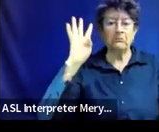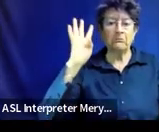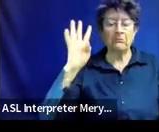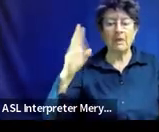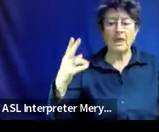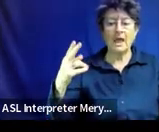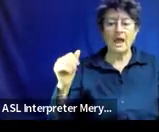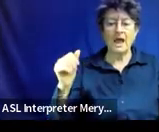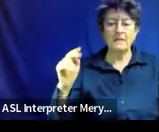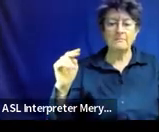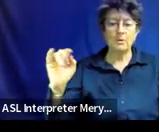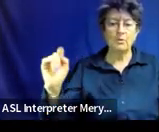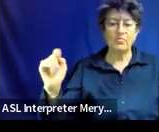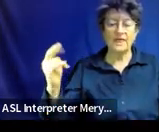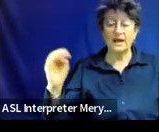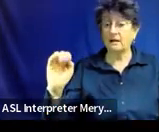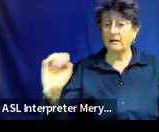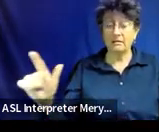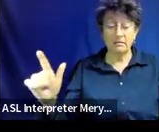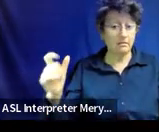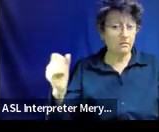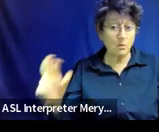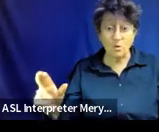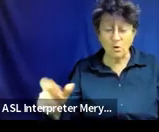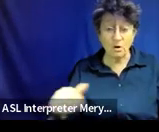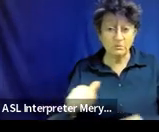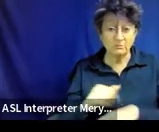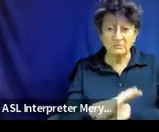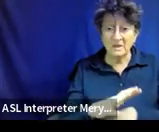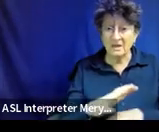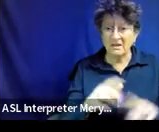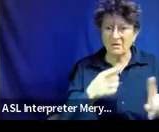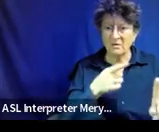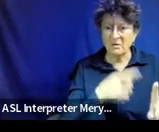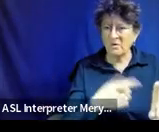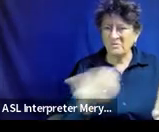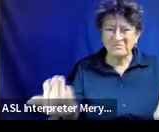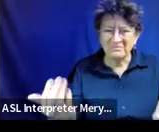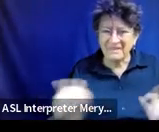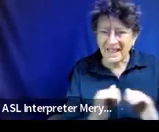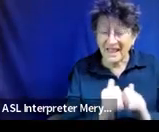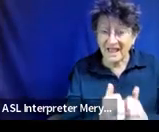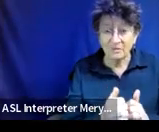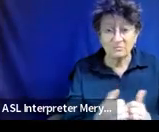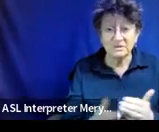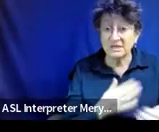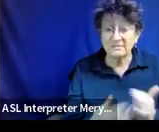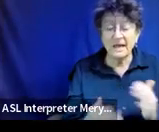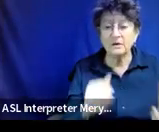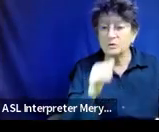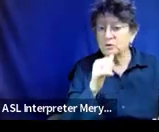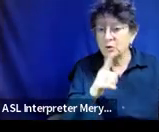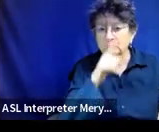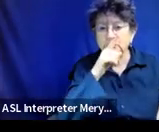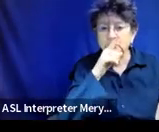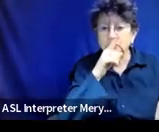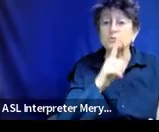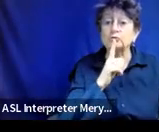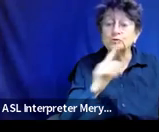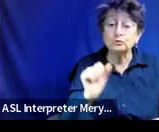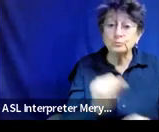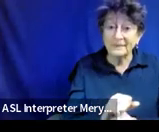when writing goals or any parts of the IEP, it really doesn't matter. But it just has to be hypothetical. Don't send us an IEP